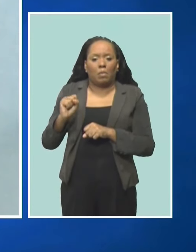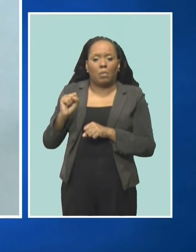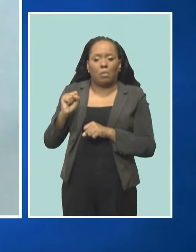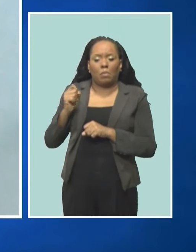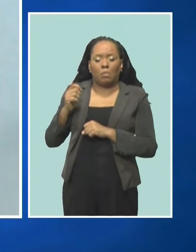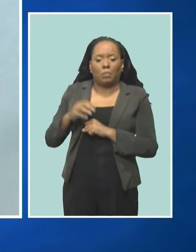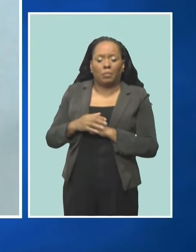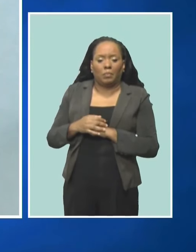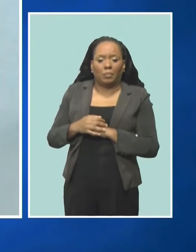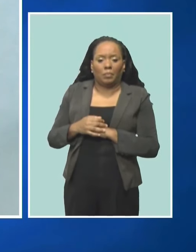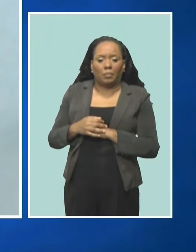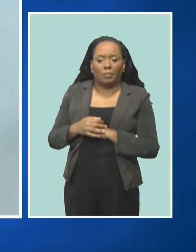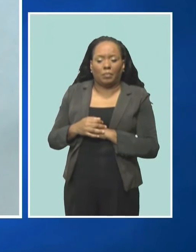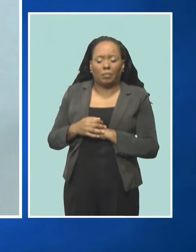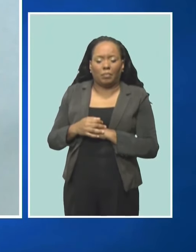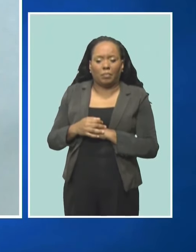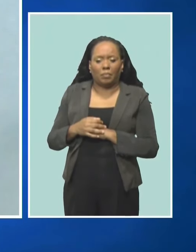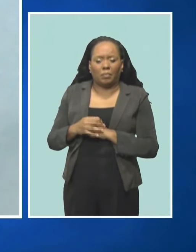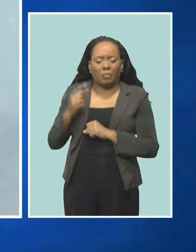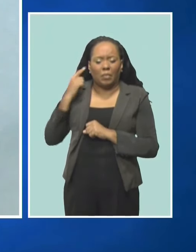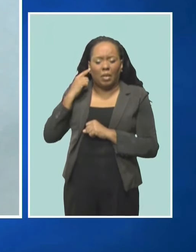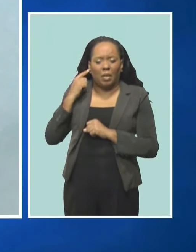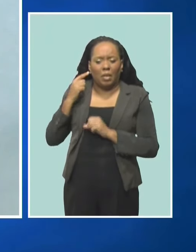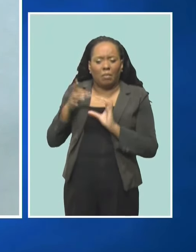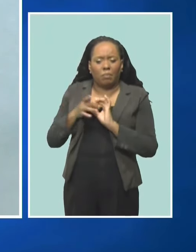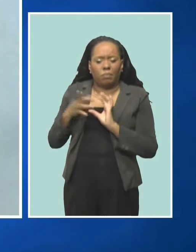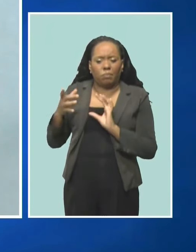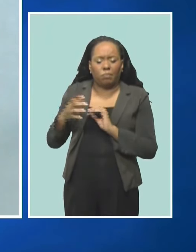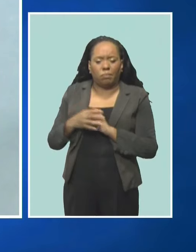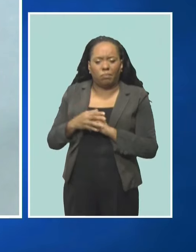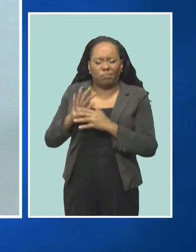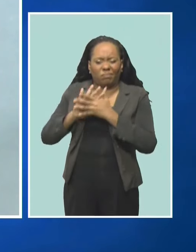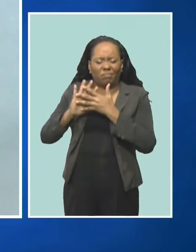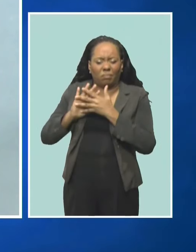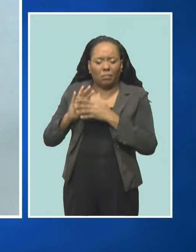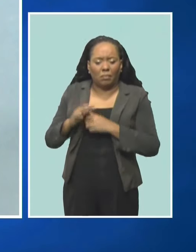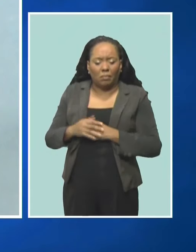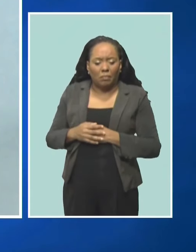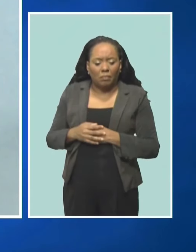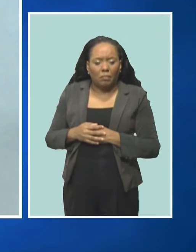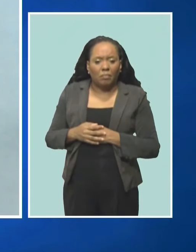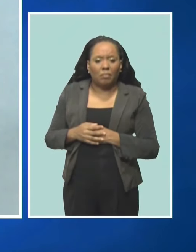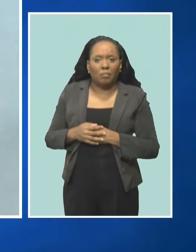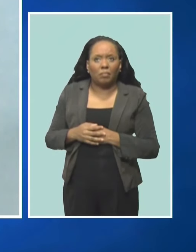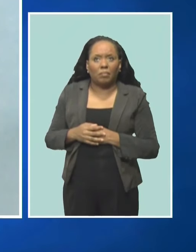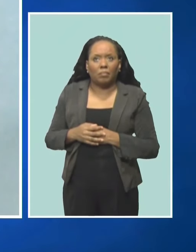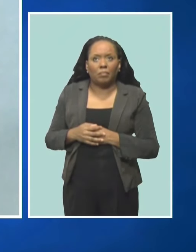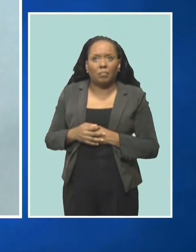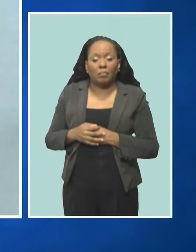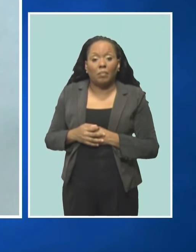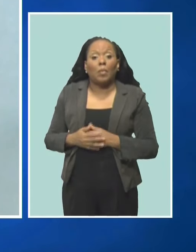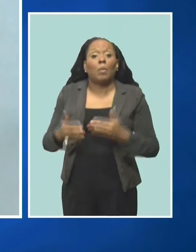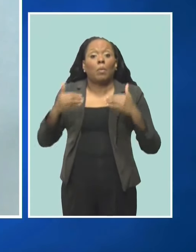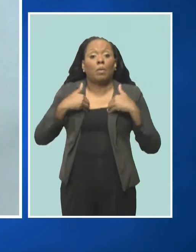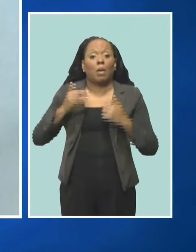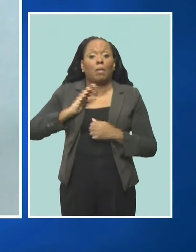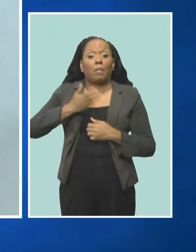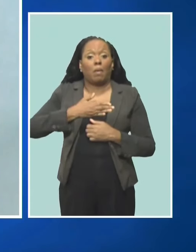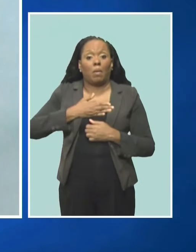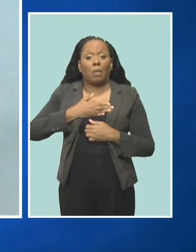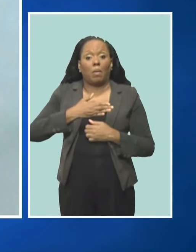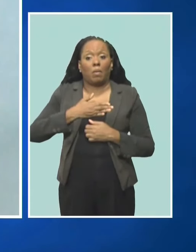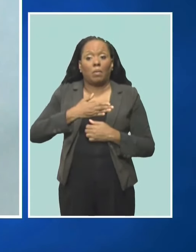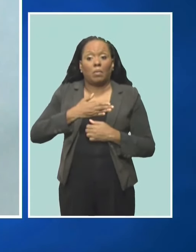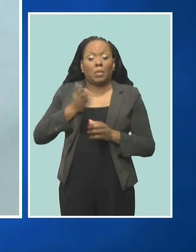Ministry of Health would have provided us with extra staff and traffic and community service. So now we have our own social workers and psychologists out